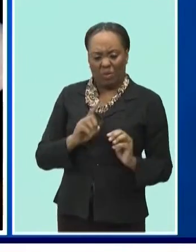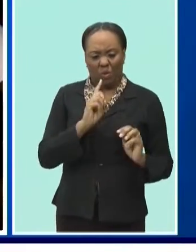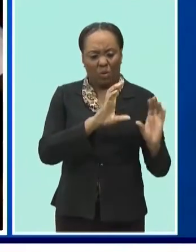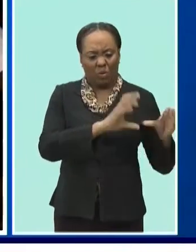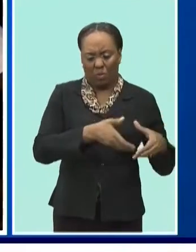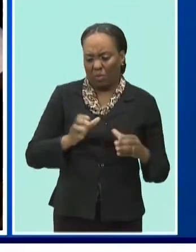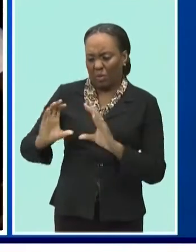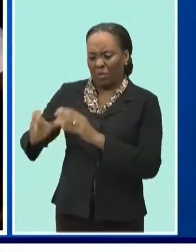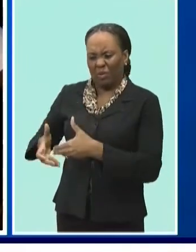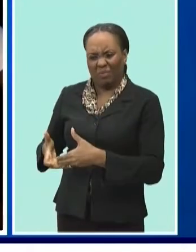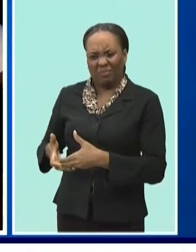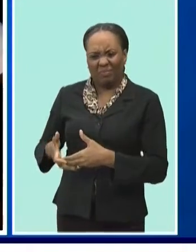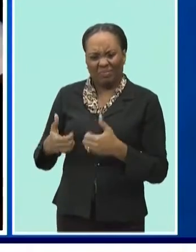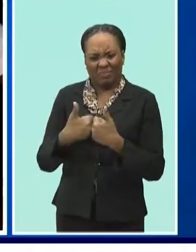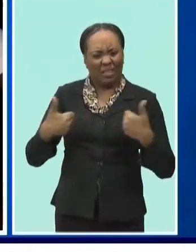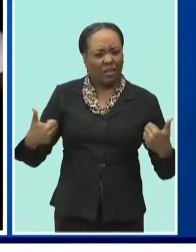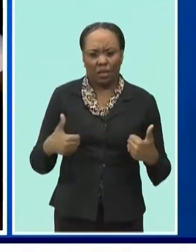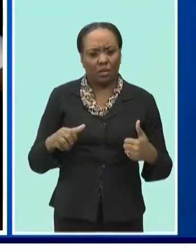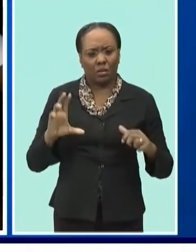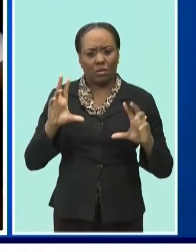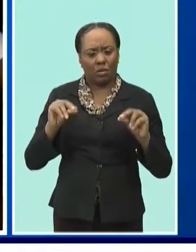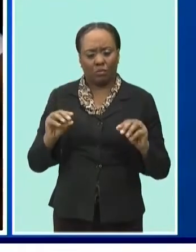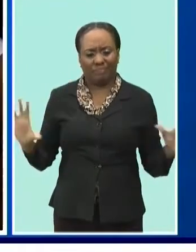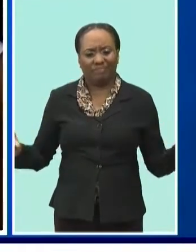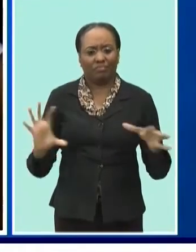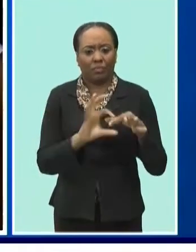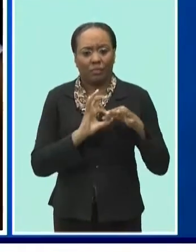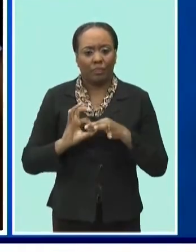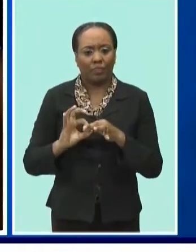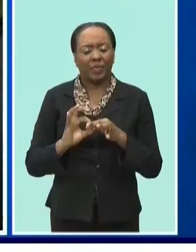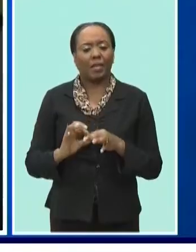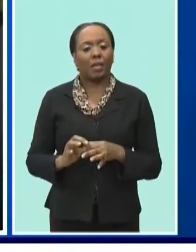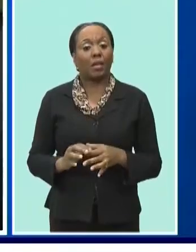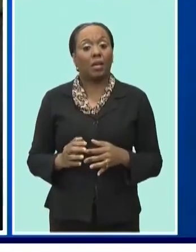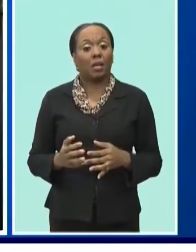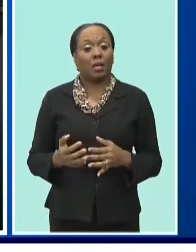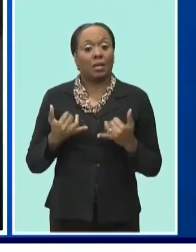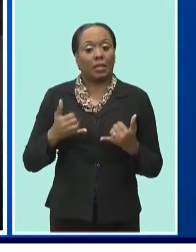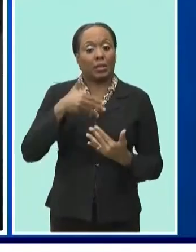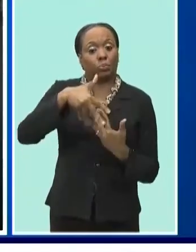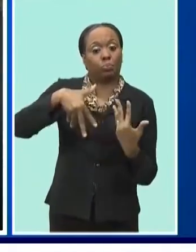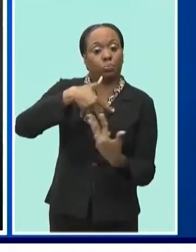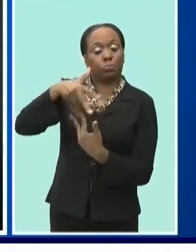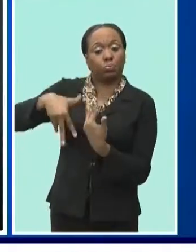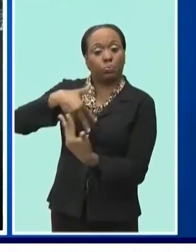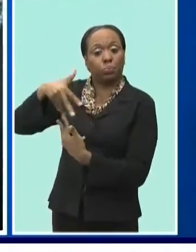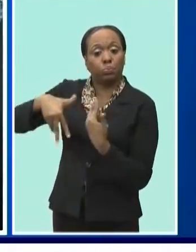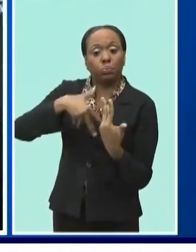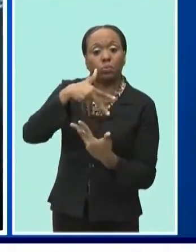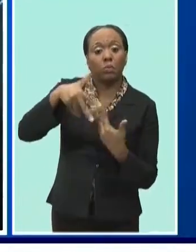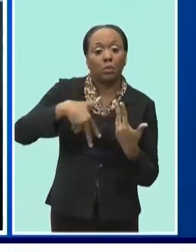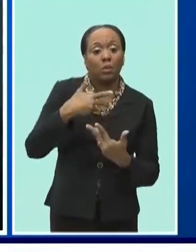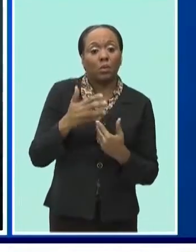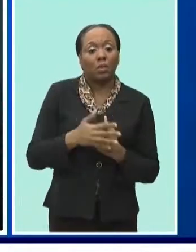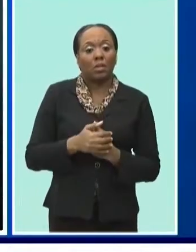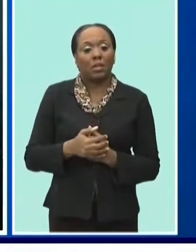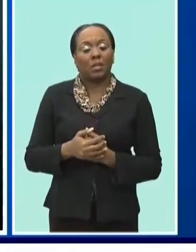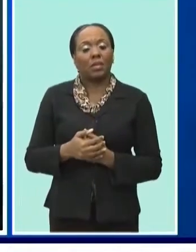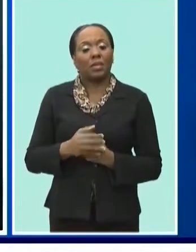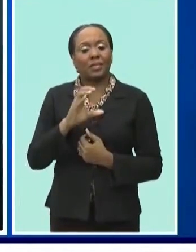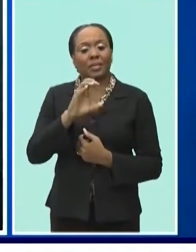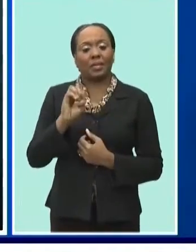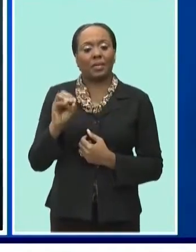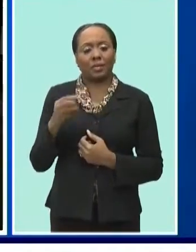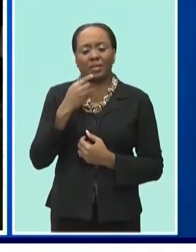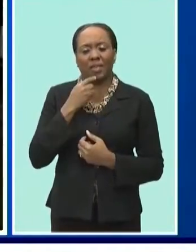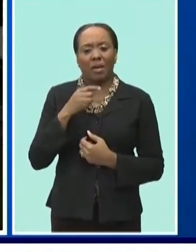such. Mrs. Roberts-Reefer made the call during a mix-and-mingle event with stakeholders at Sweetfield Manor Hotel. She notes that the